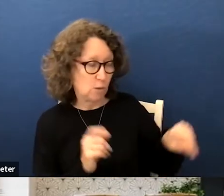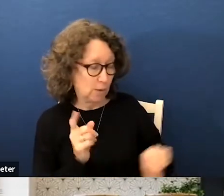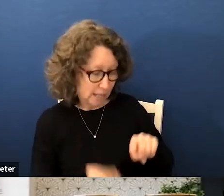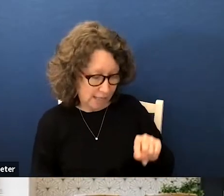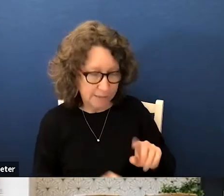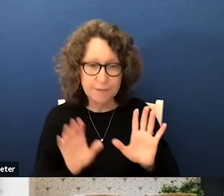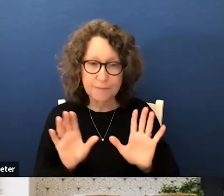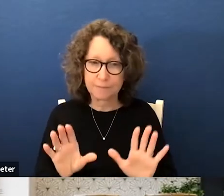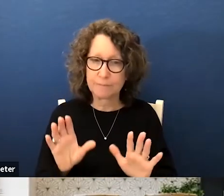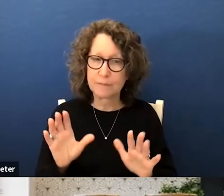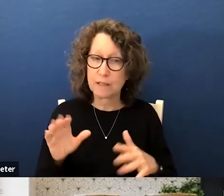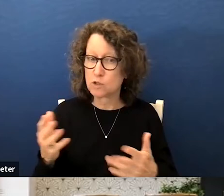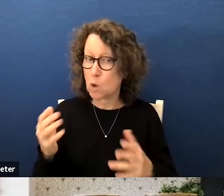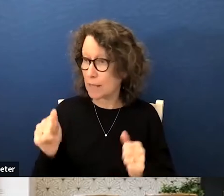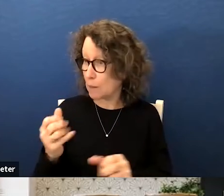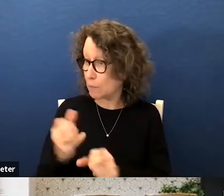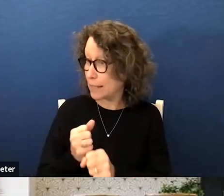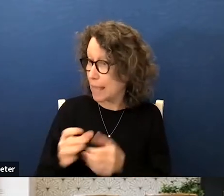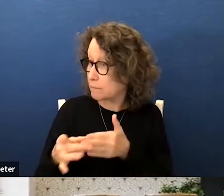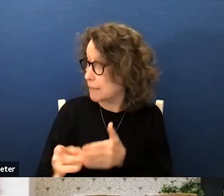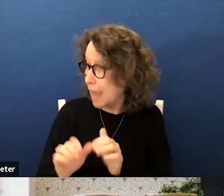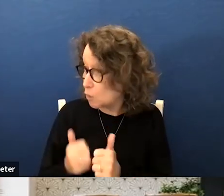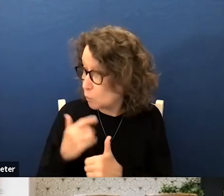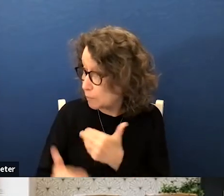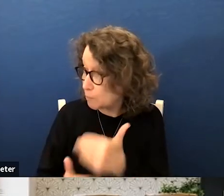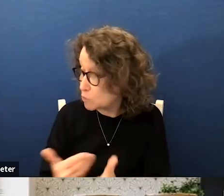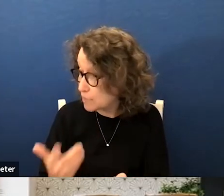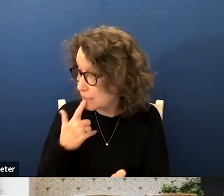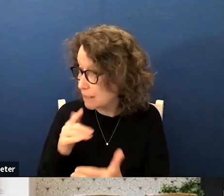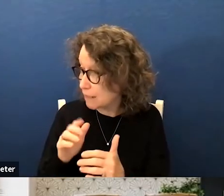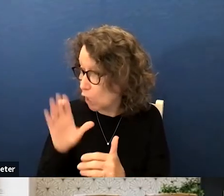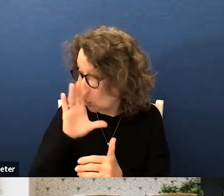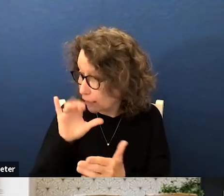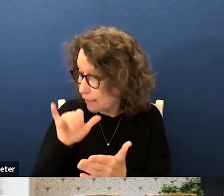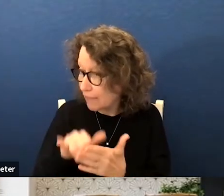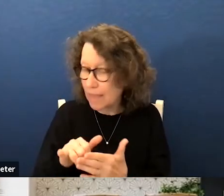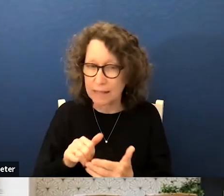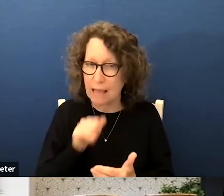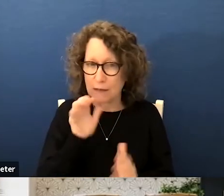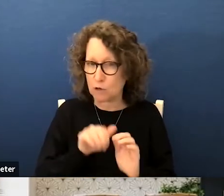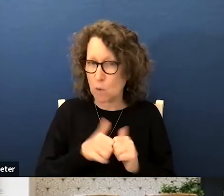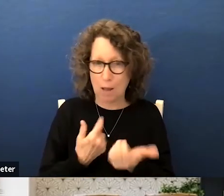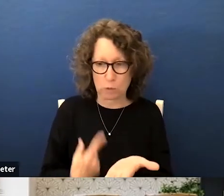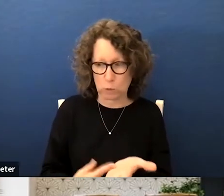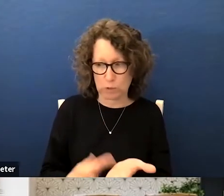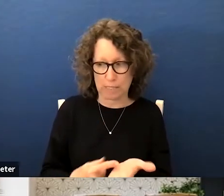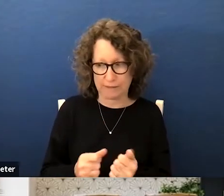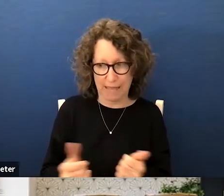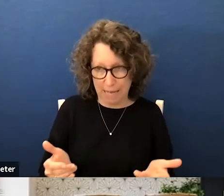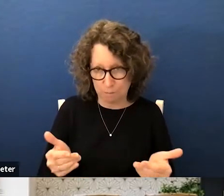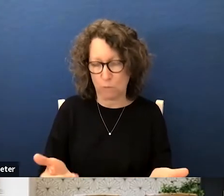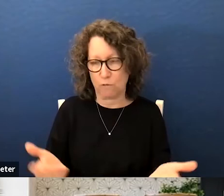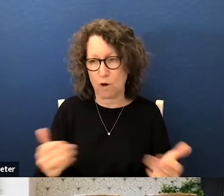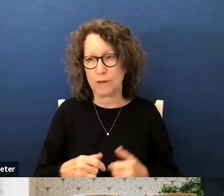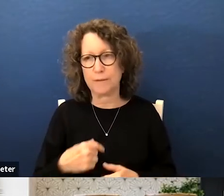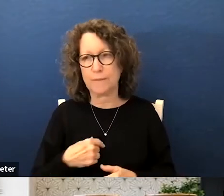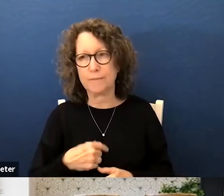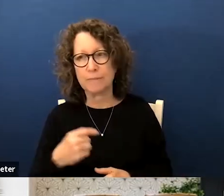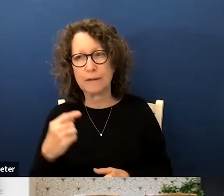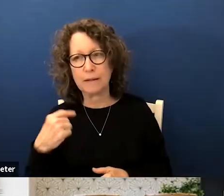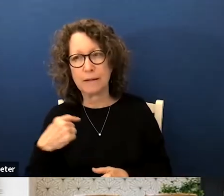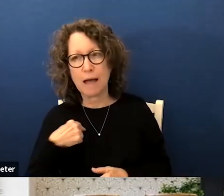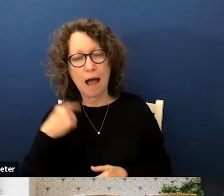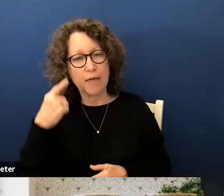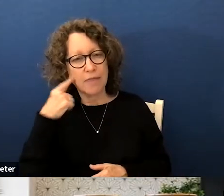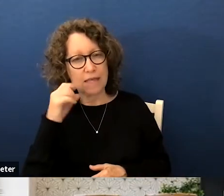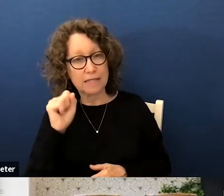but so can we give direction in terms of looking at that i don't know how do we discuss it and move it forward so i think we should ask